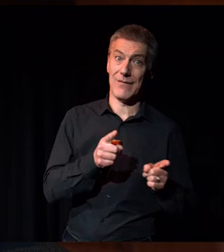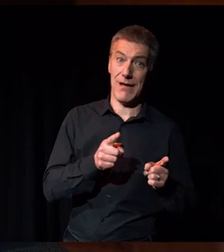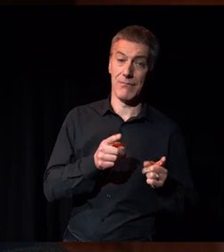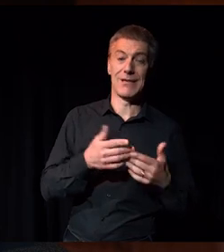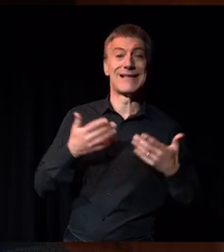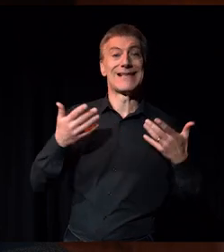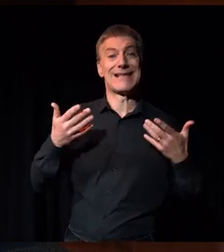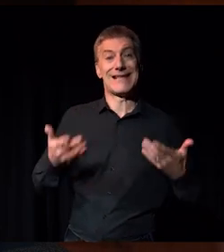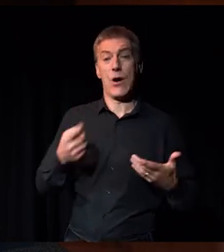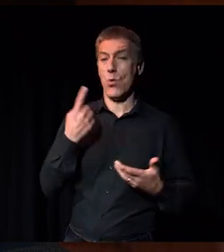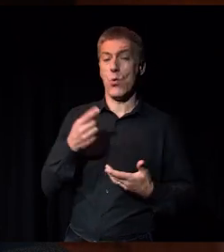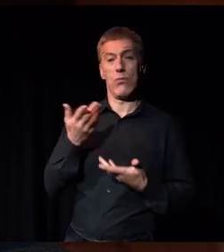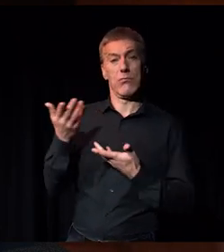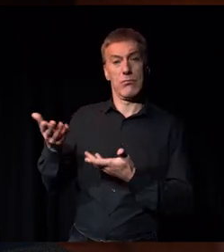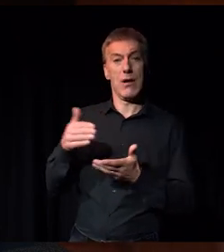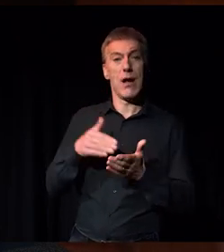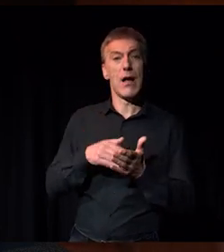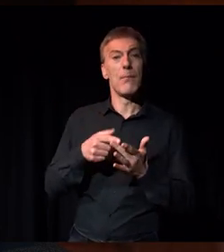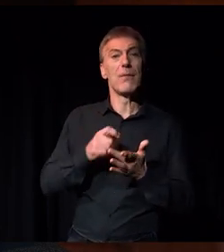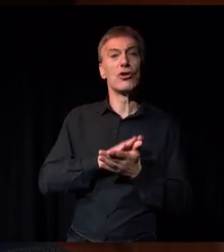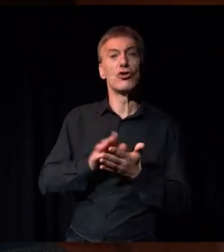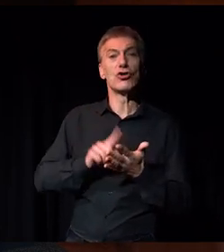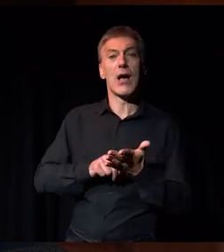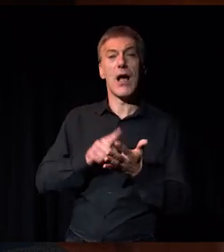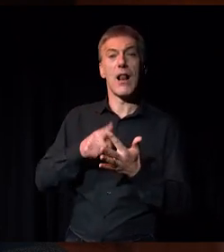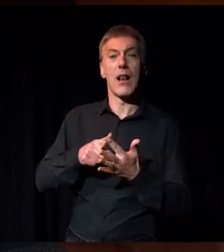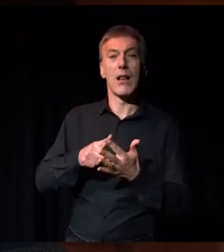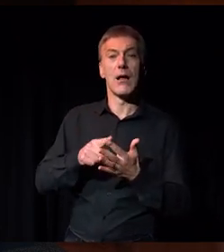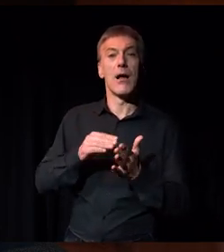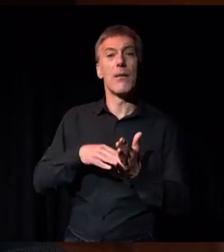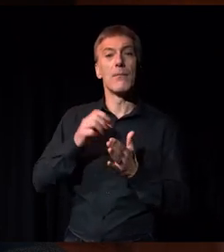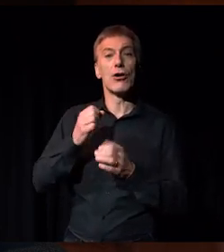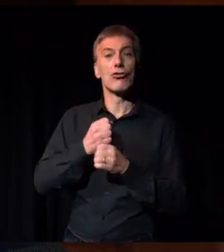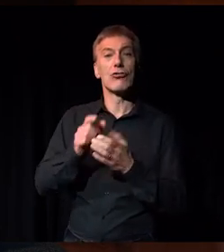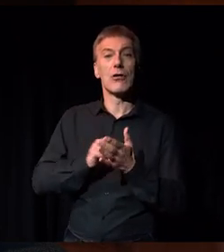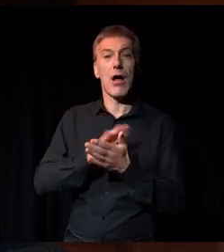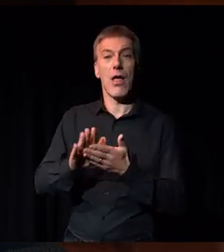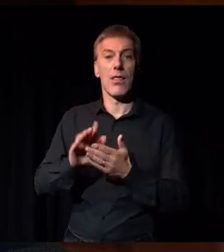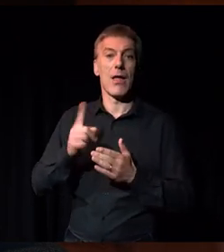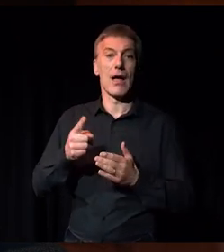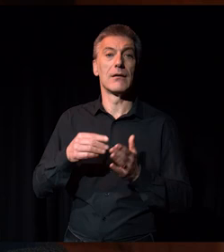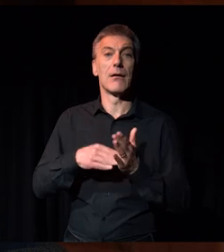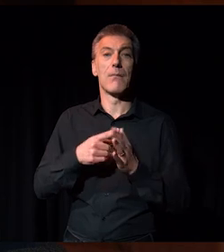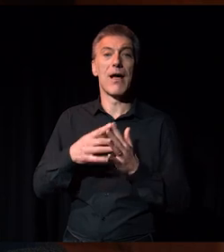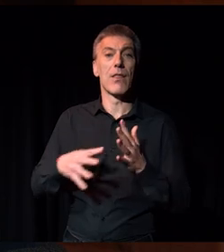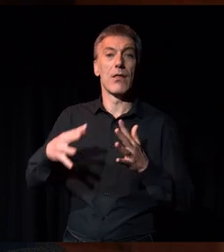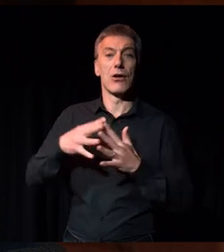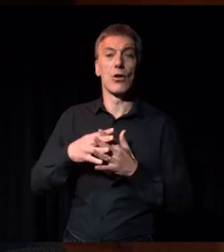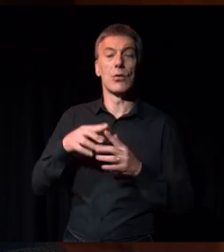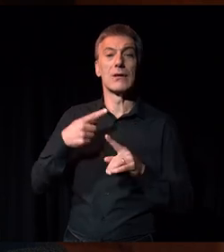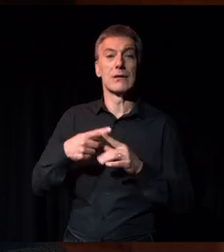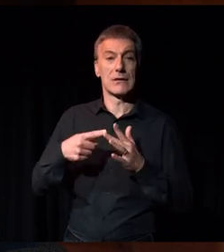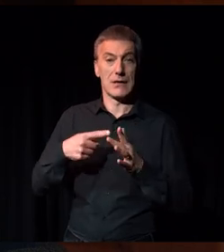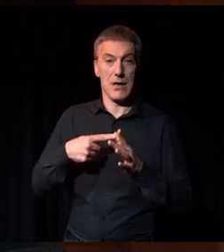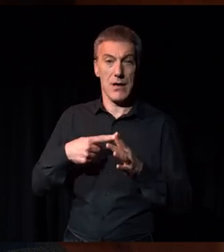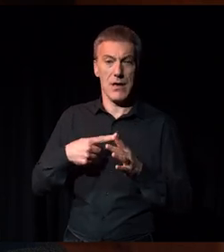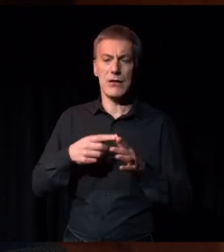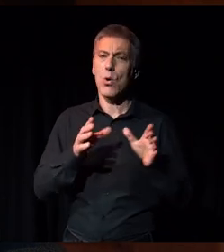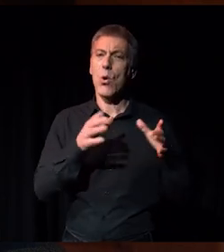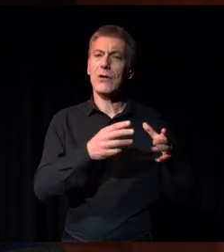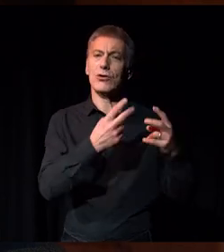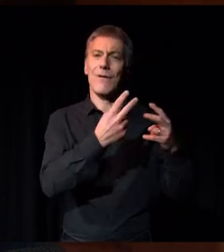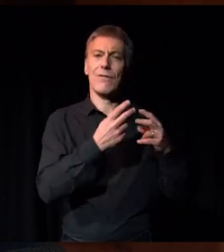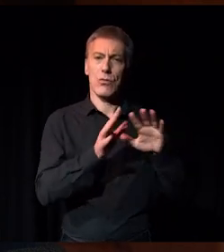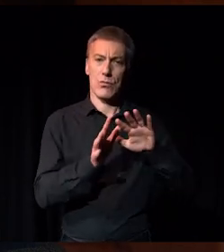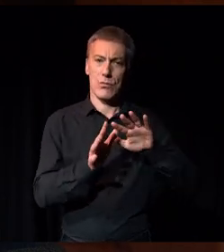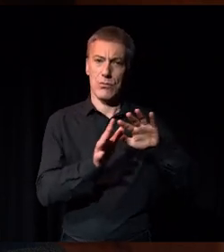Now we're going to be joined by Michelle McGrath and Matthew Zier. We've heard a lot from an organisational point of view, so I think it's a good time to talk about it